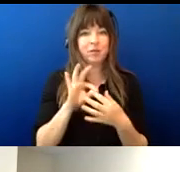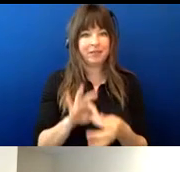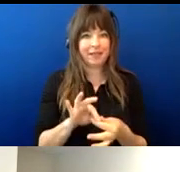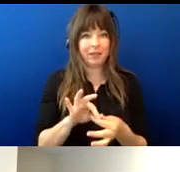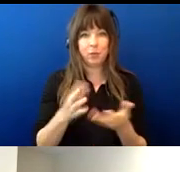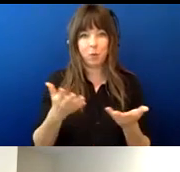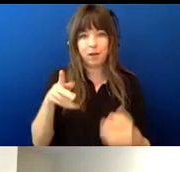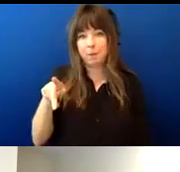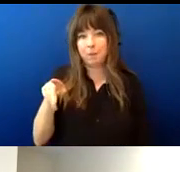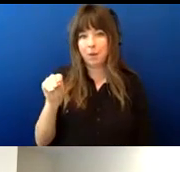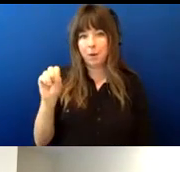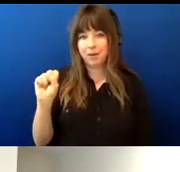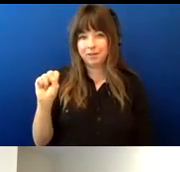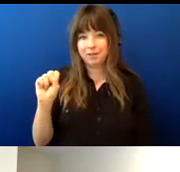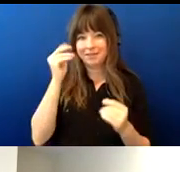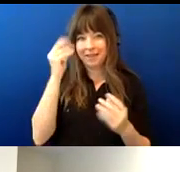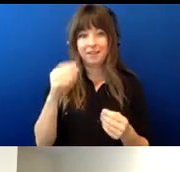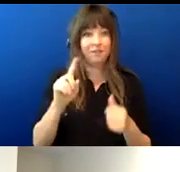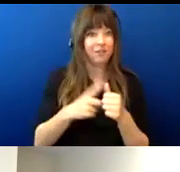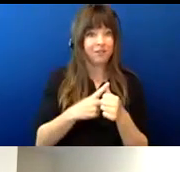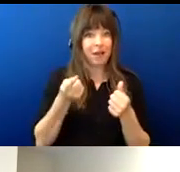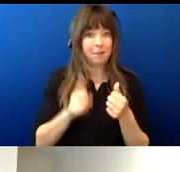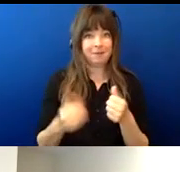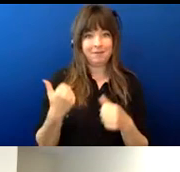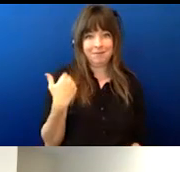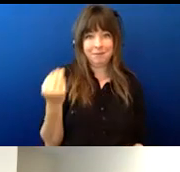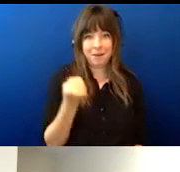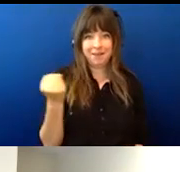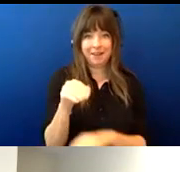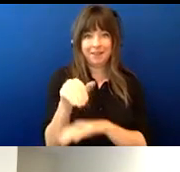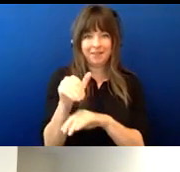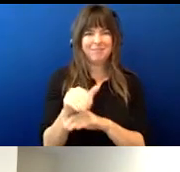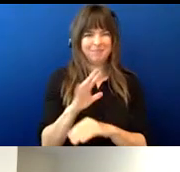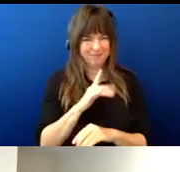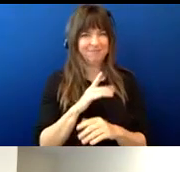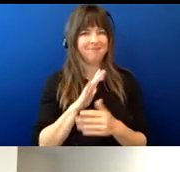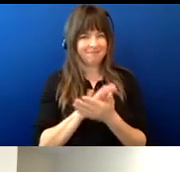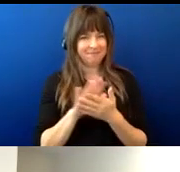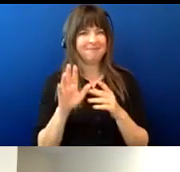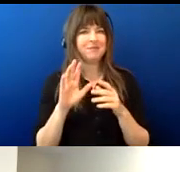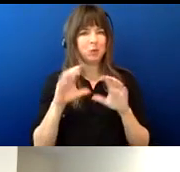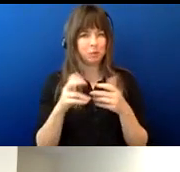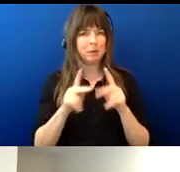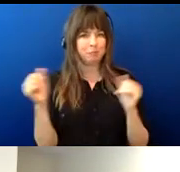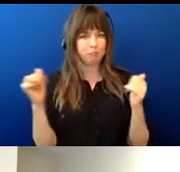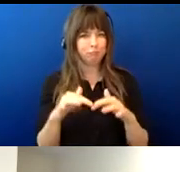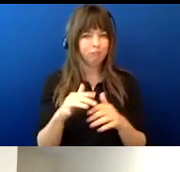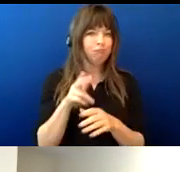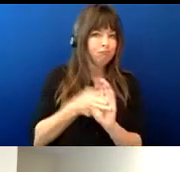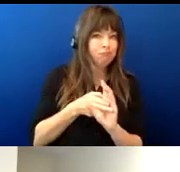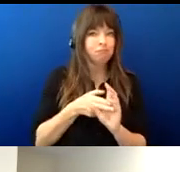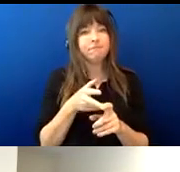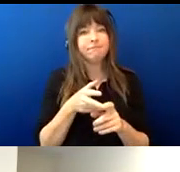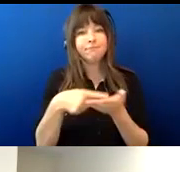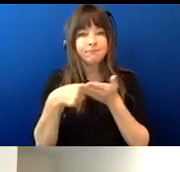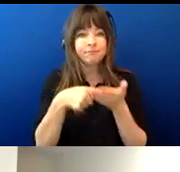our first one was on monday evening and we had a nice crowd of individuals and we started the conversation you know about you